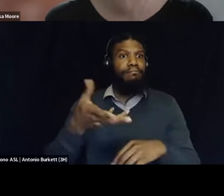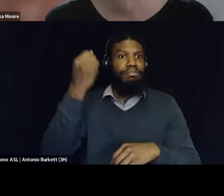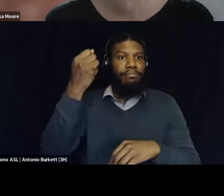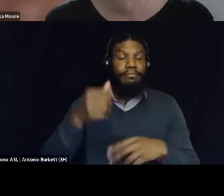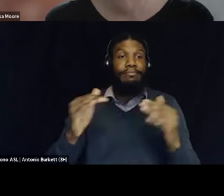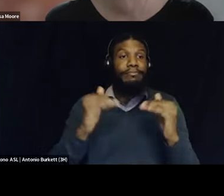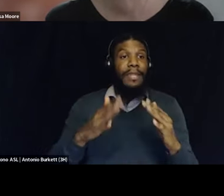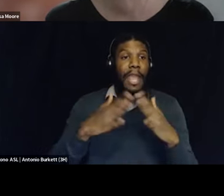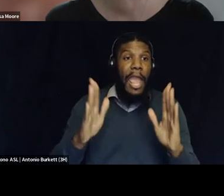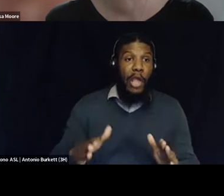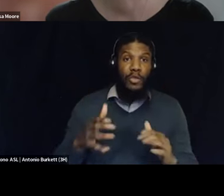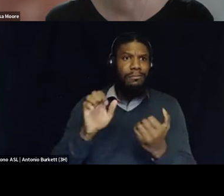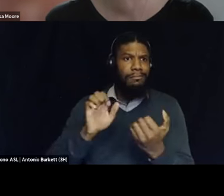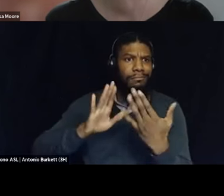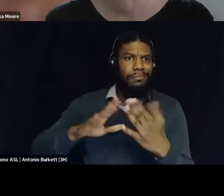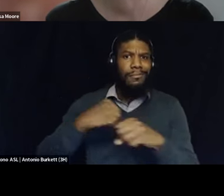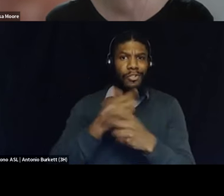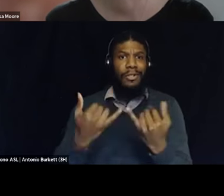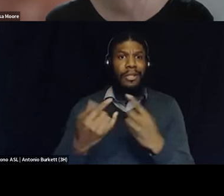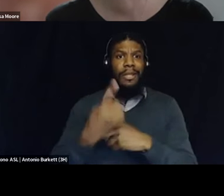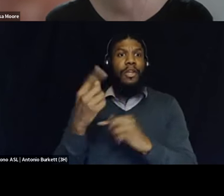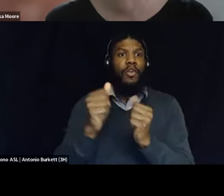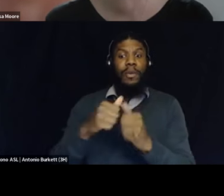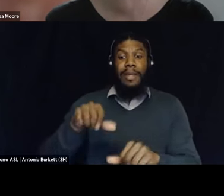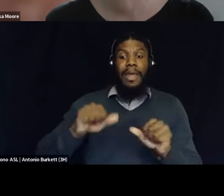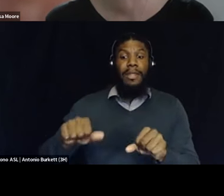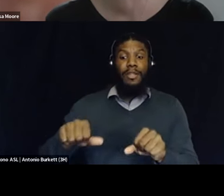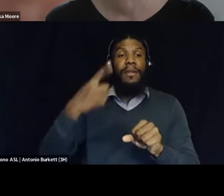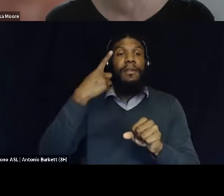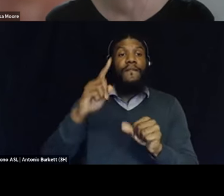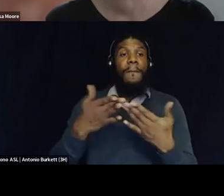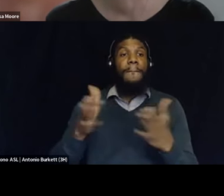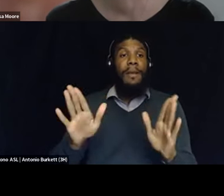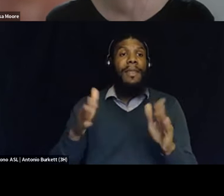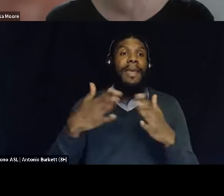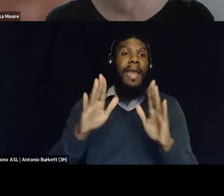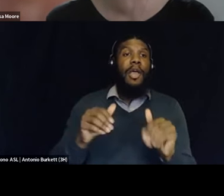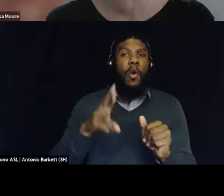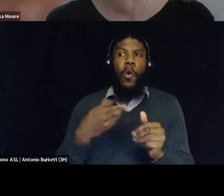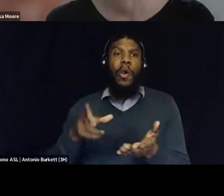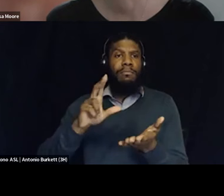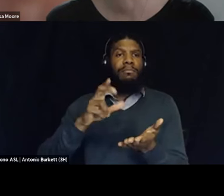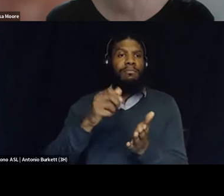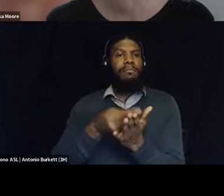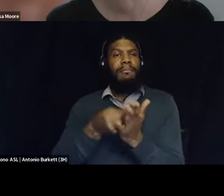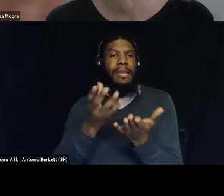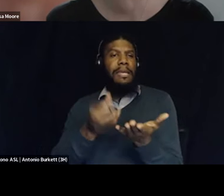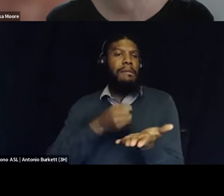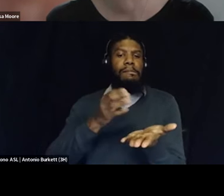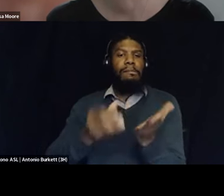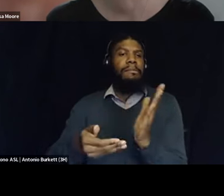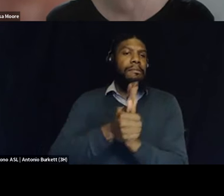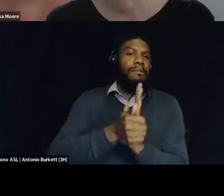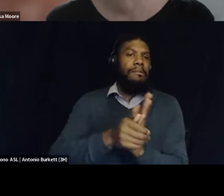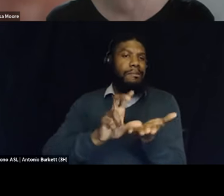with um um eligibility for public housing or subsidized benefits or what have you 1990s